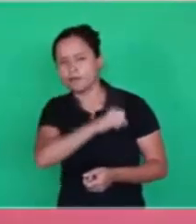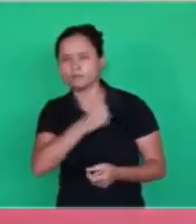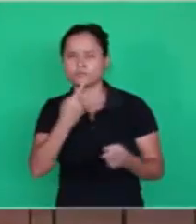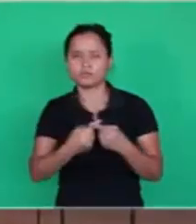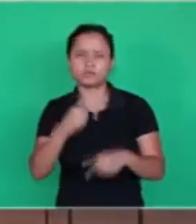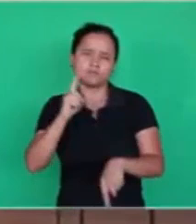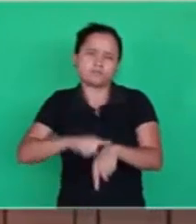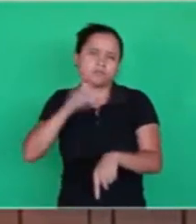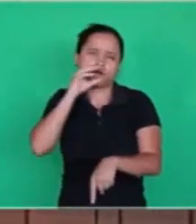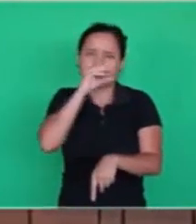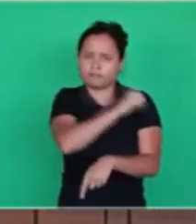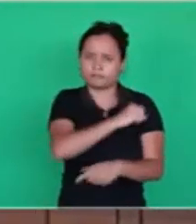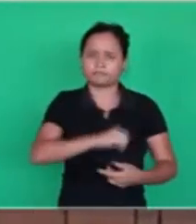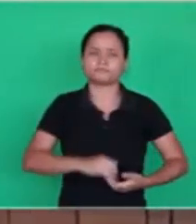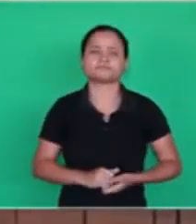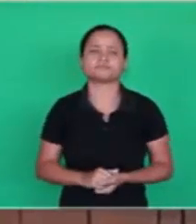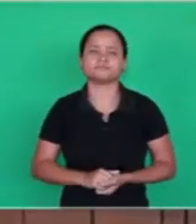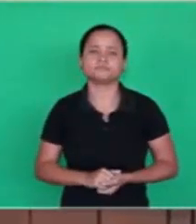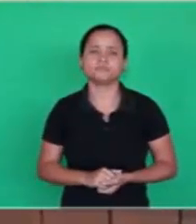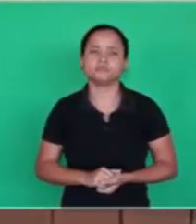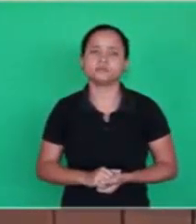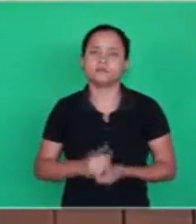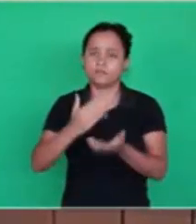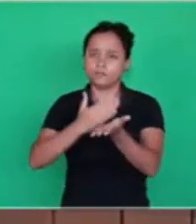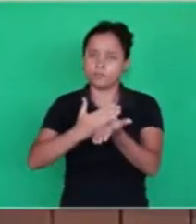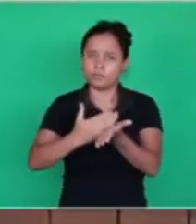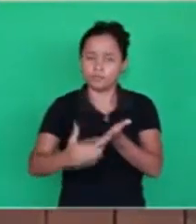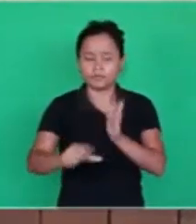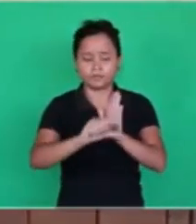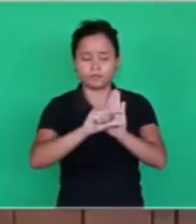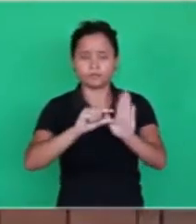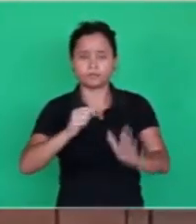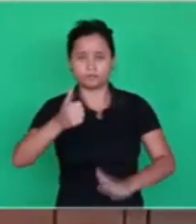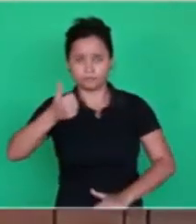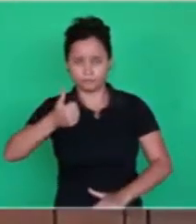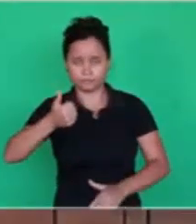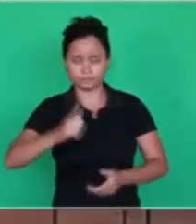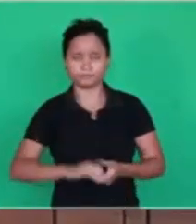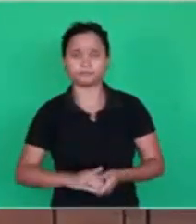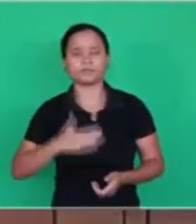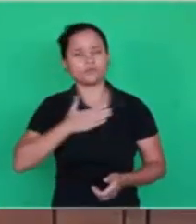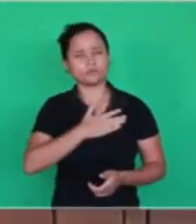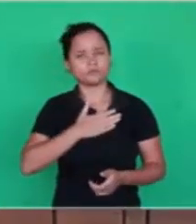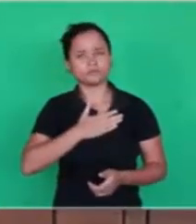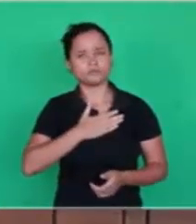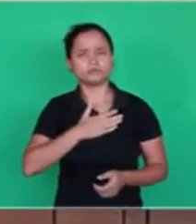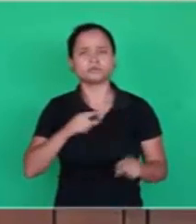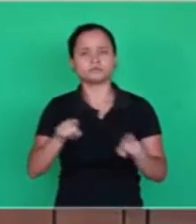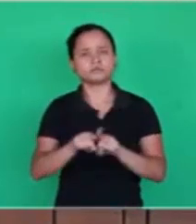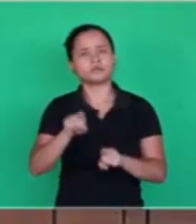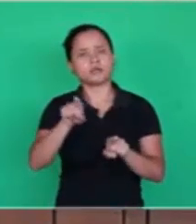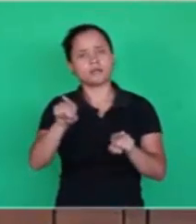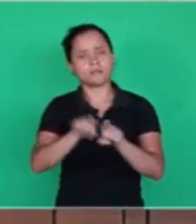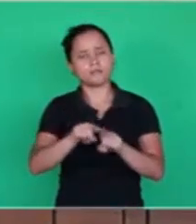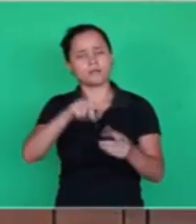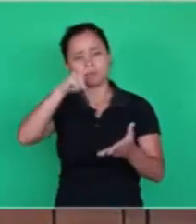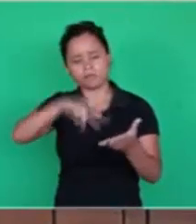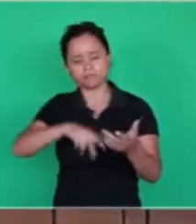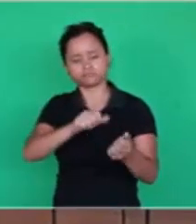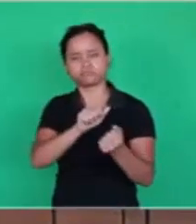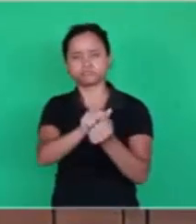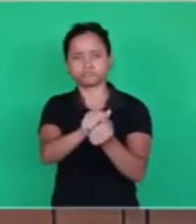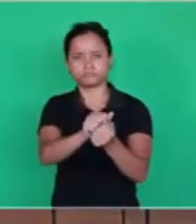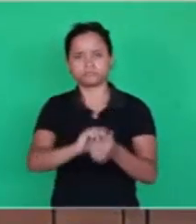Let's start here with the first verse. I'd like the brothers to follow us, reading with me.